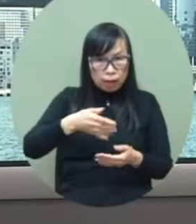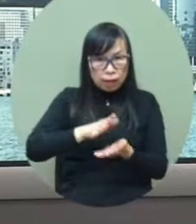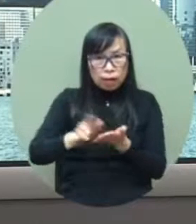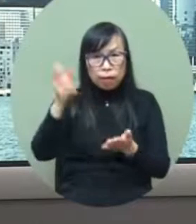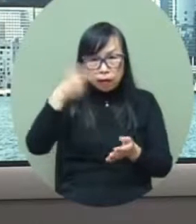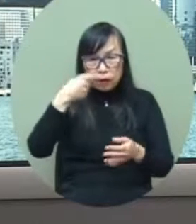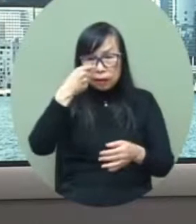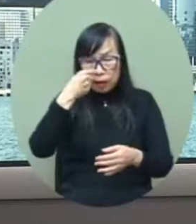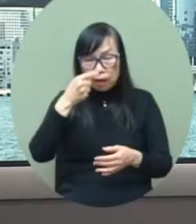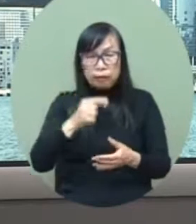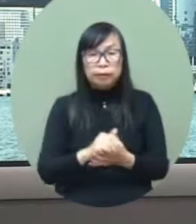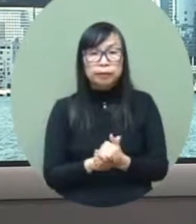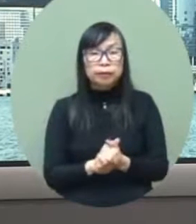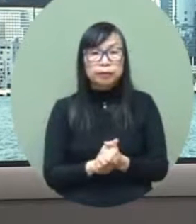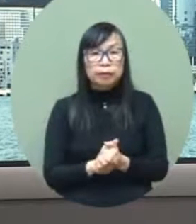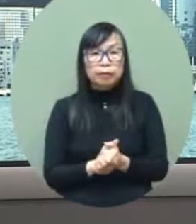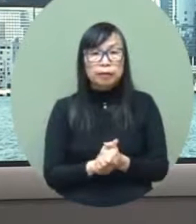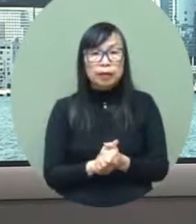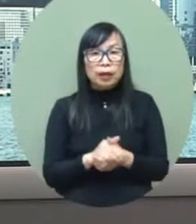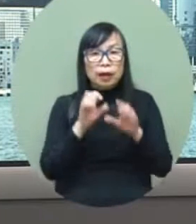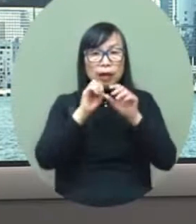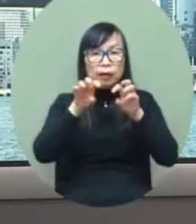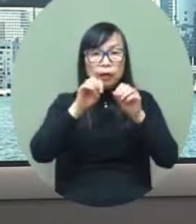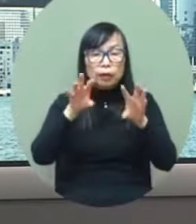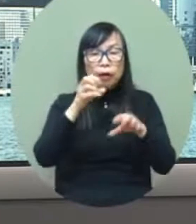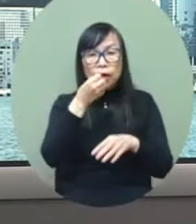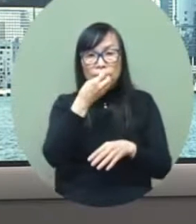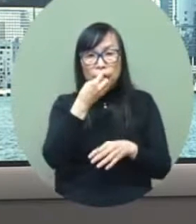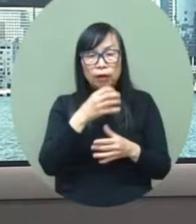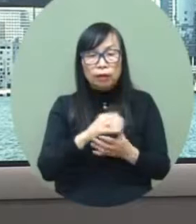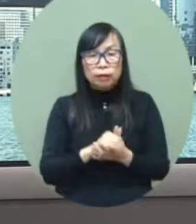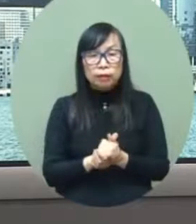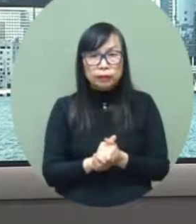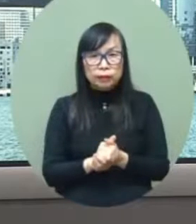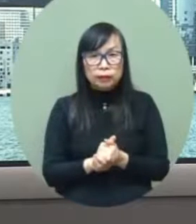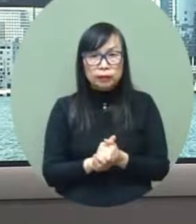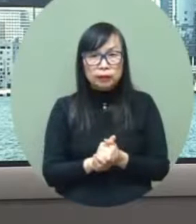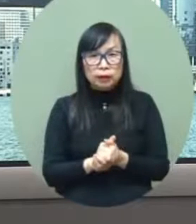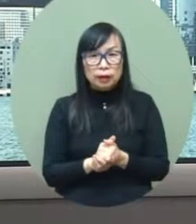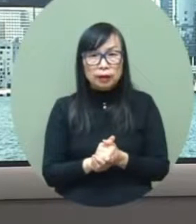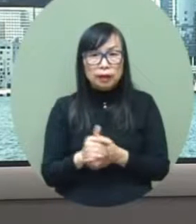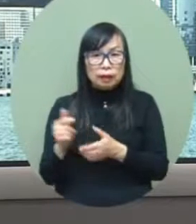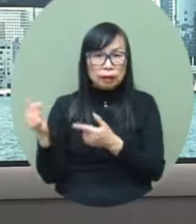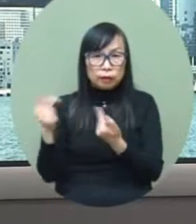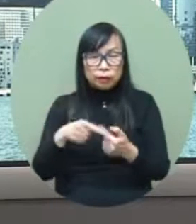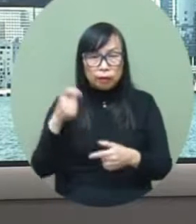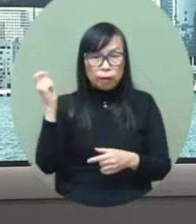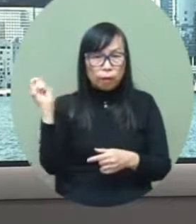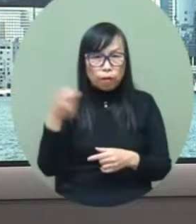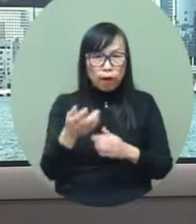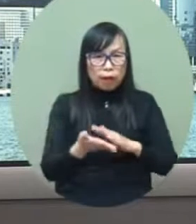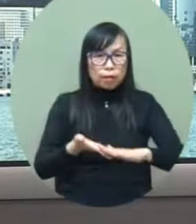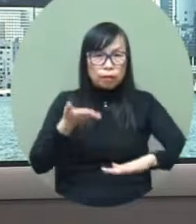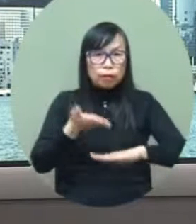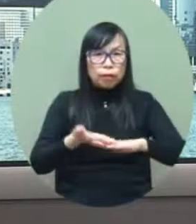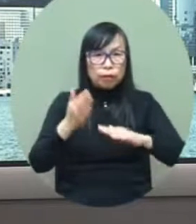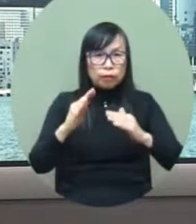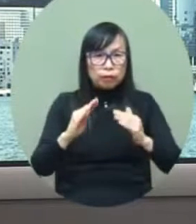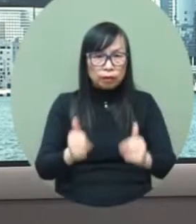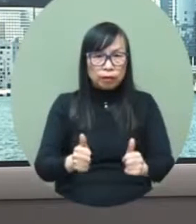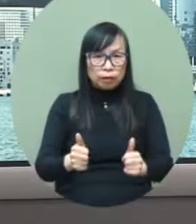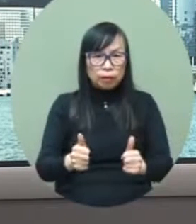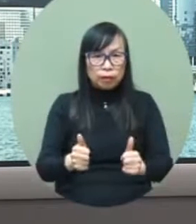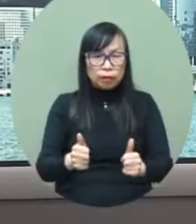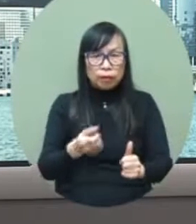or the rapid antigen test before arrival now hong kong is moving